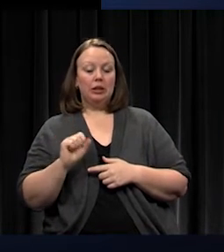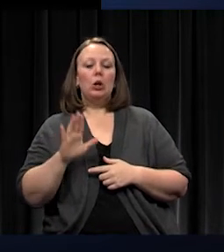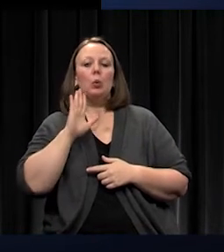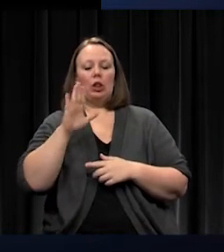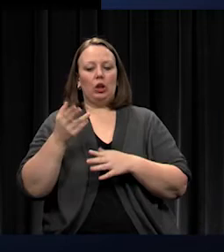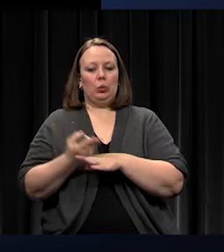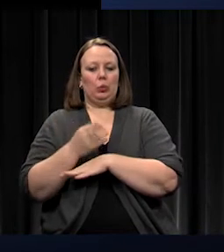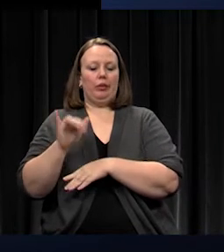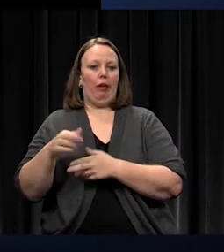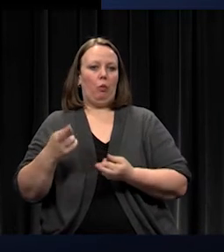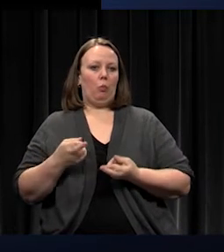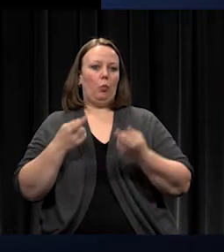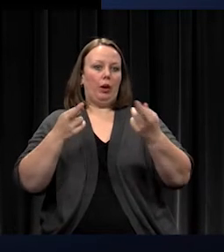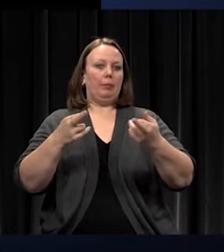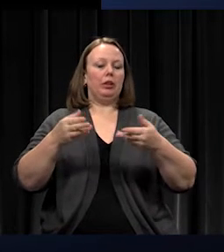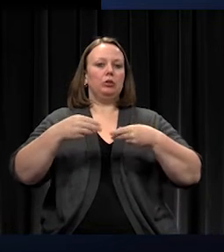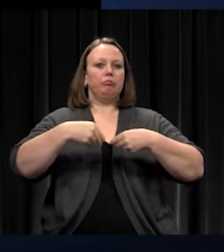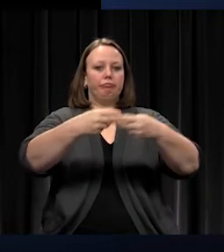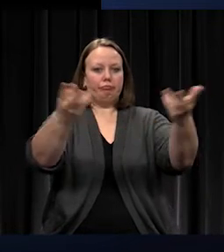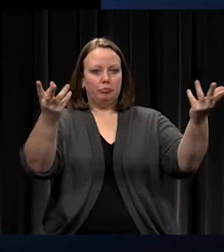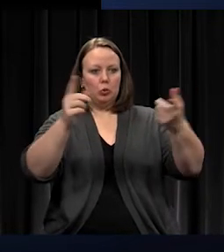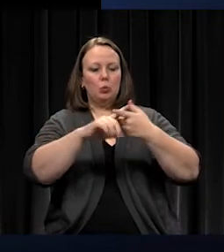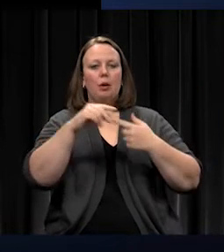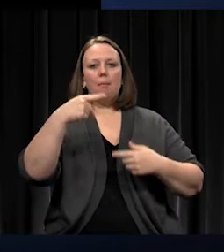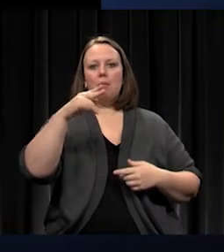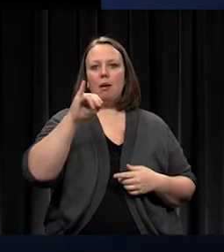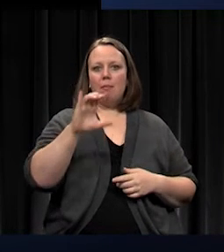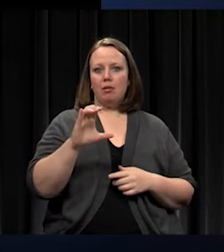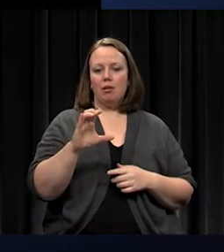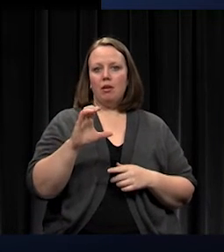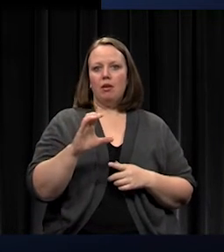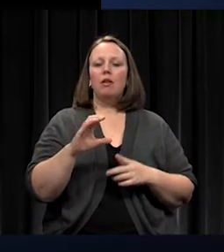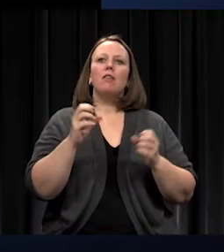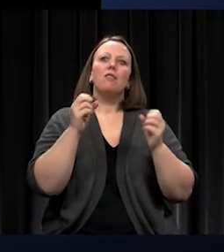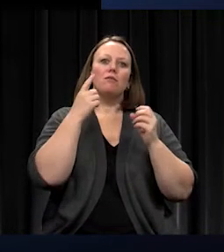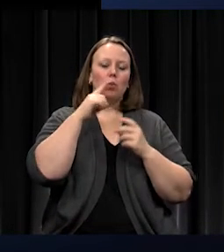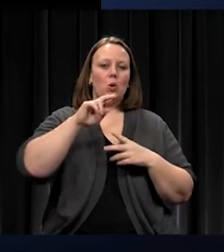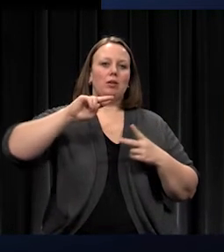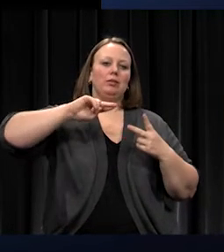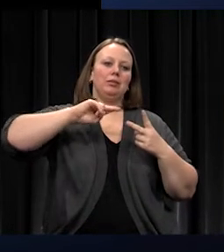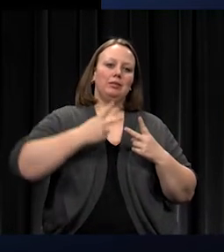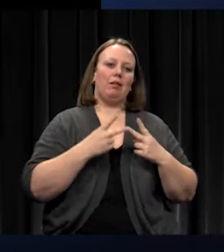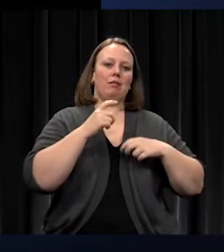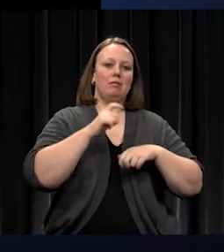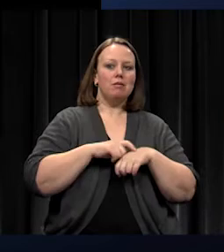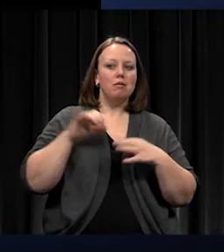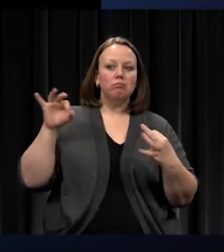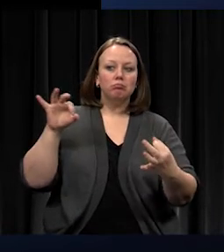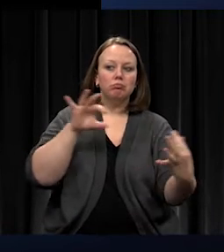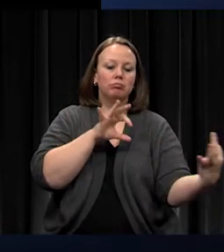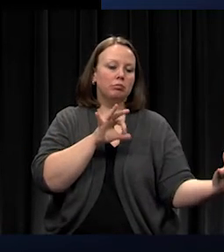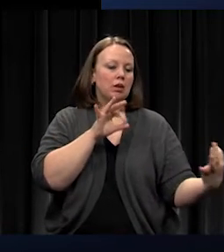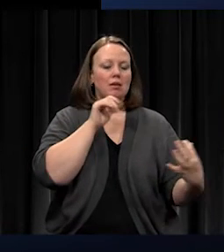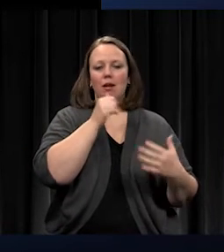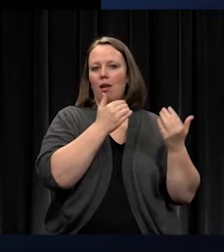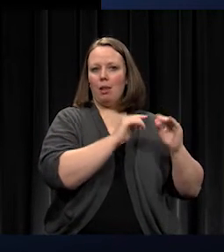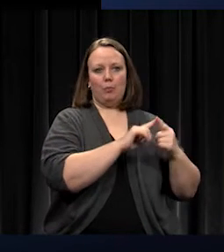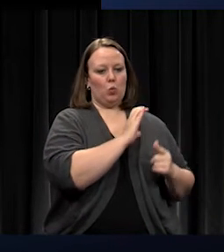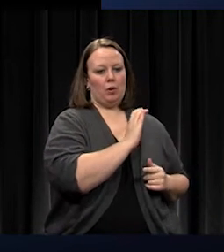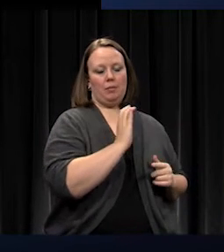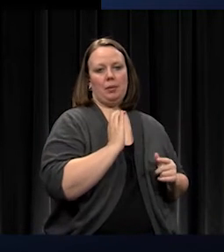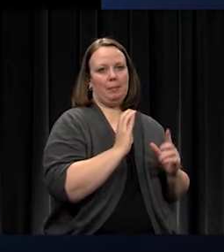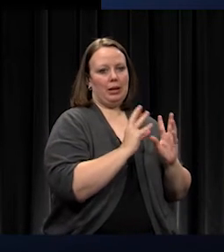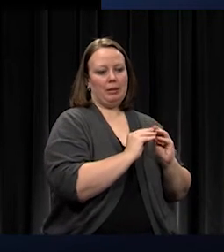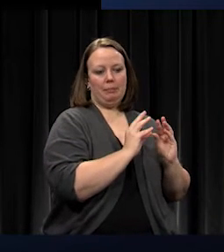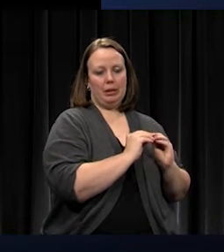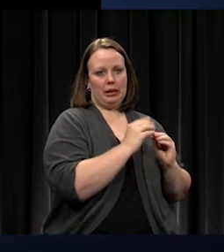public for another round of input. Now not just select committee members, but open to anyone that would want to come to any of the four high schools. We